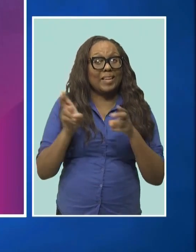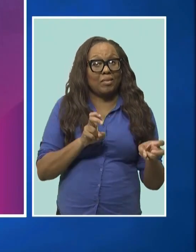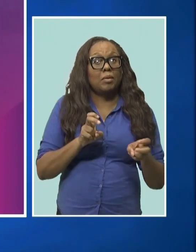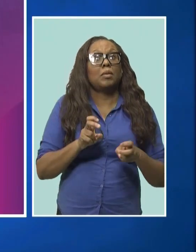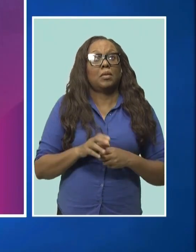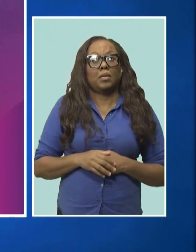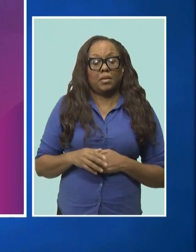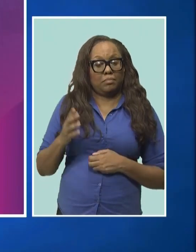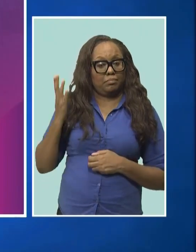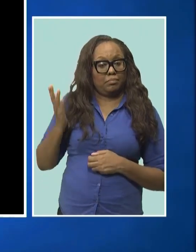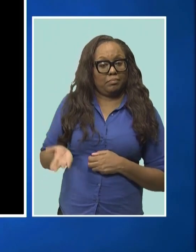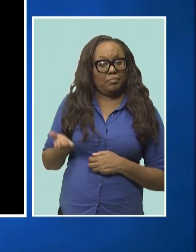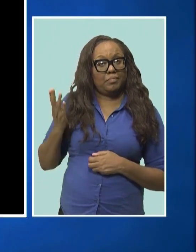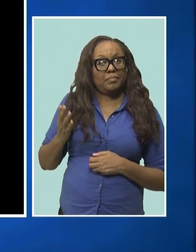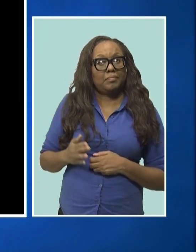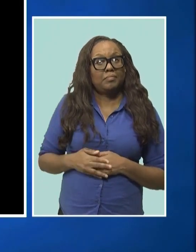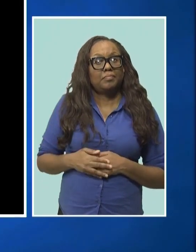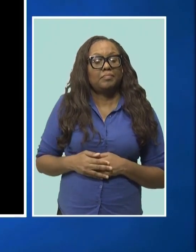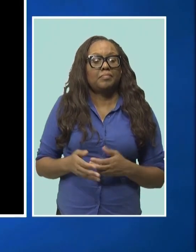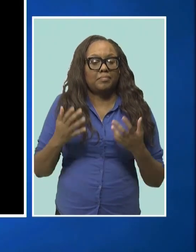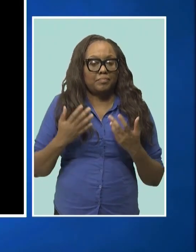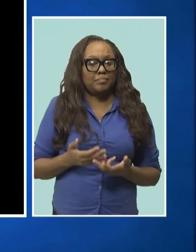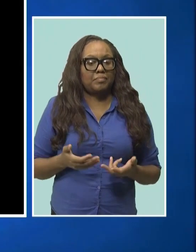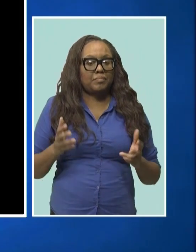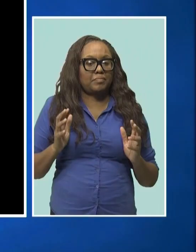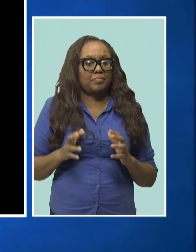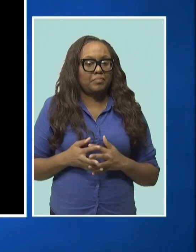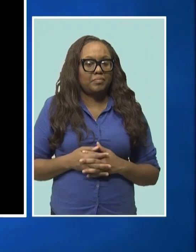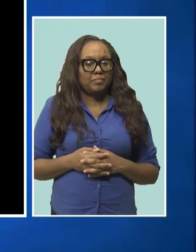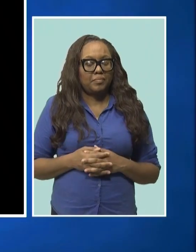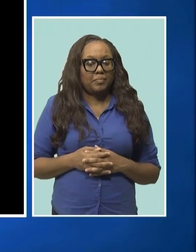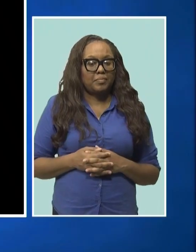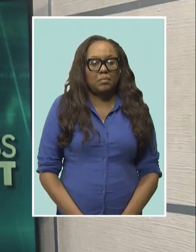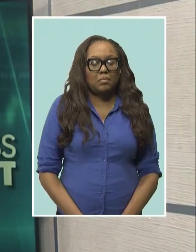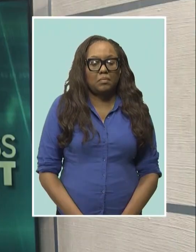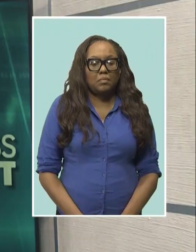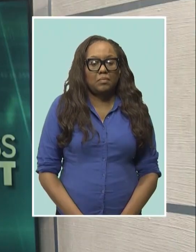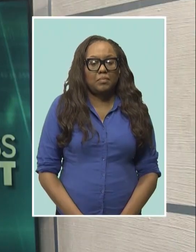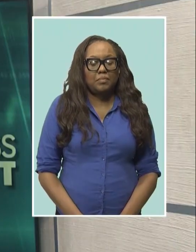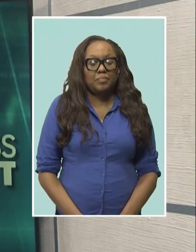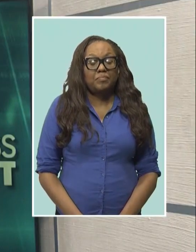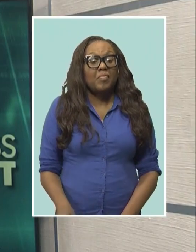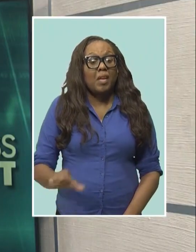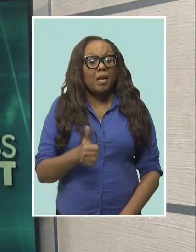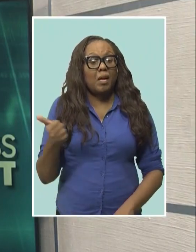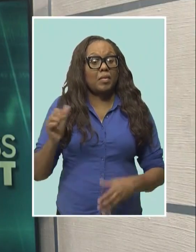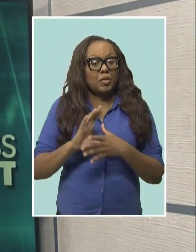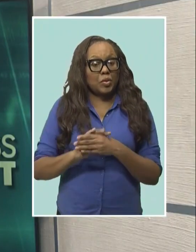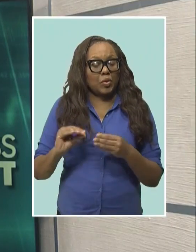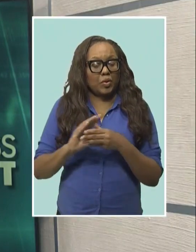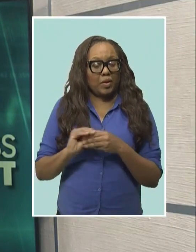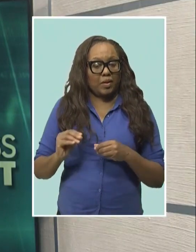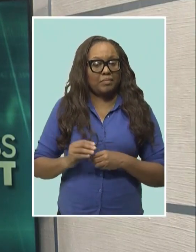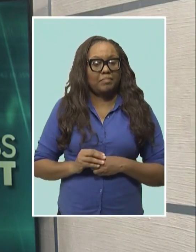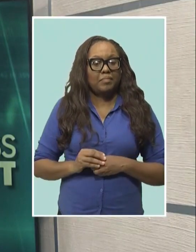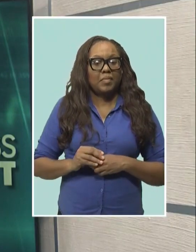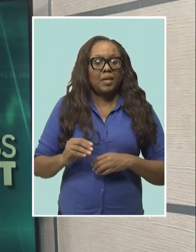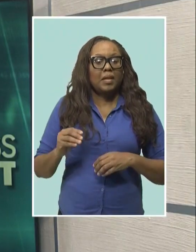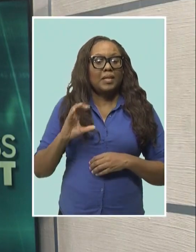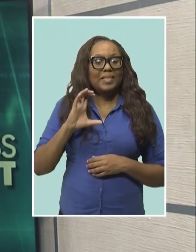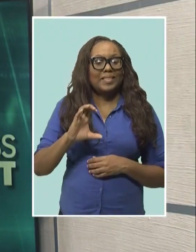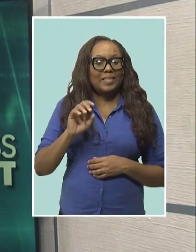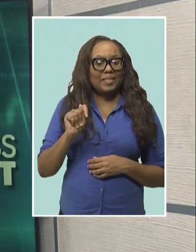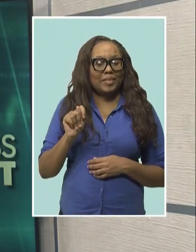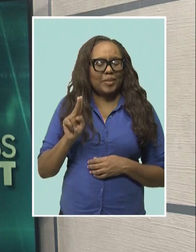of Youth Affairs. For the YES Business Report, I'm Ryan Broome. In other business news tonight, the Caribbean Telecommunications